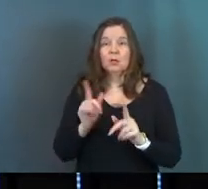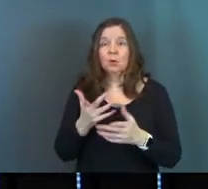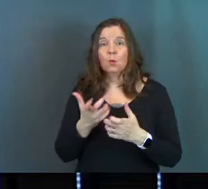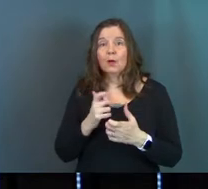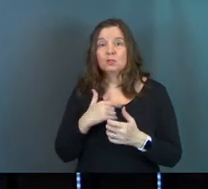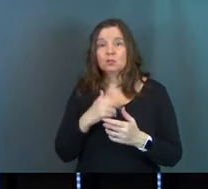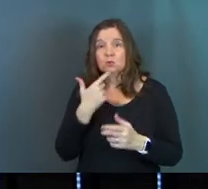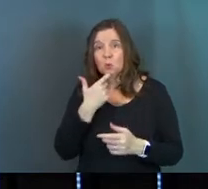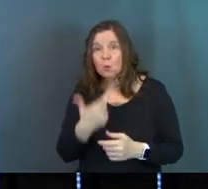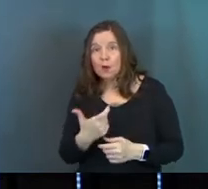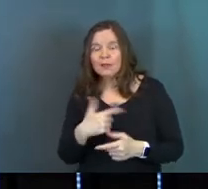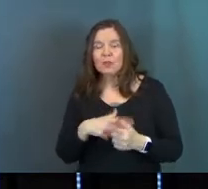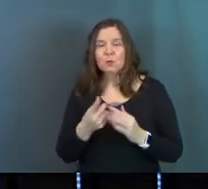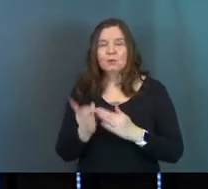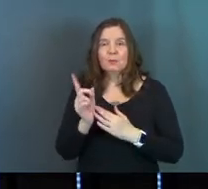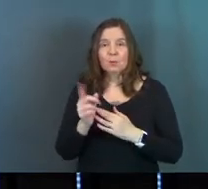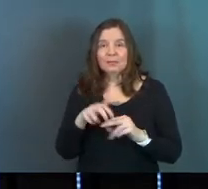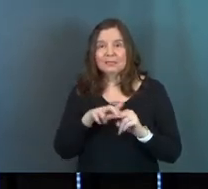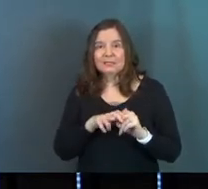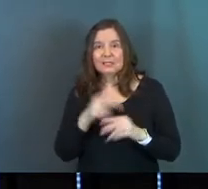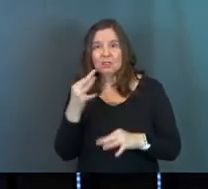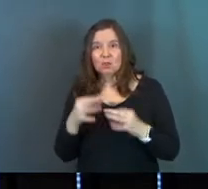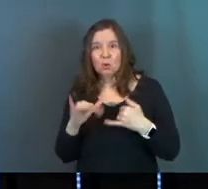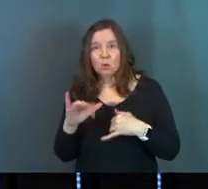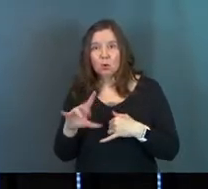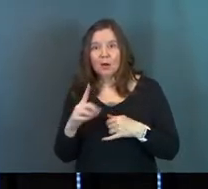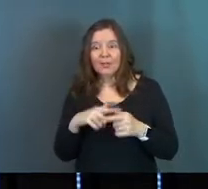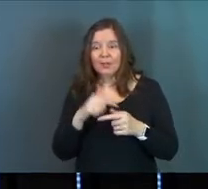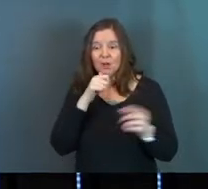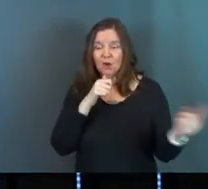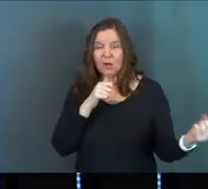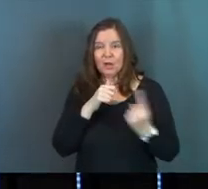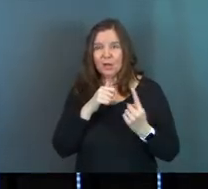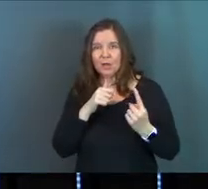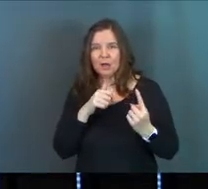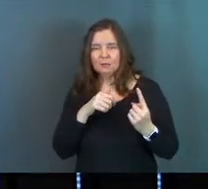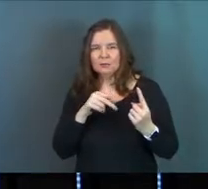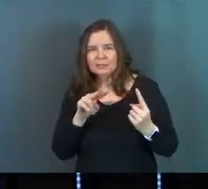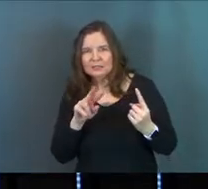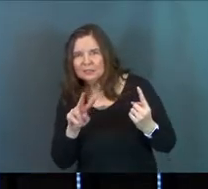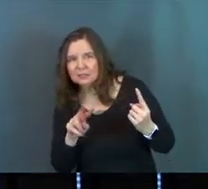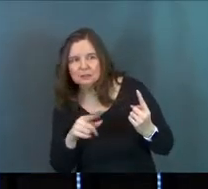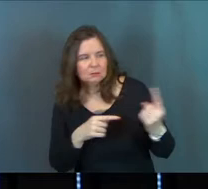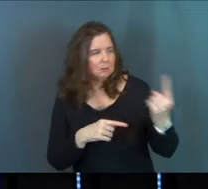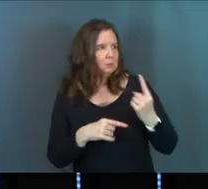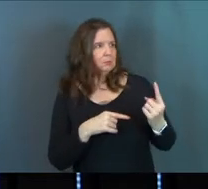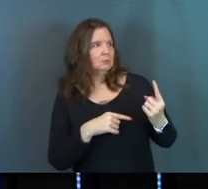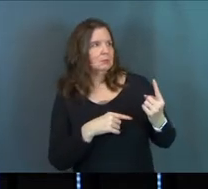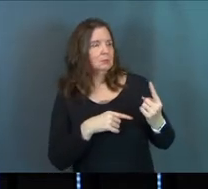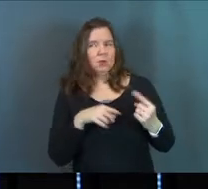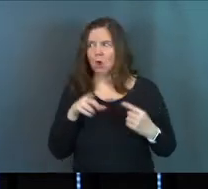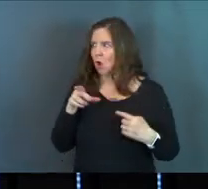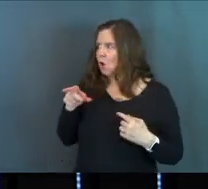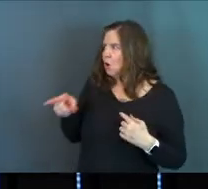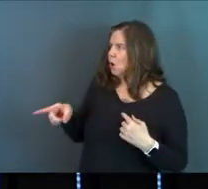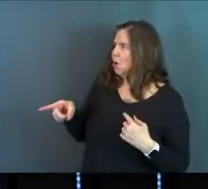goes, he wants to watch, right? And you have this moment. He's sitting in the courtyard and then a girl comes up to him and goes, hey, wait a minute. You were